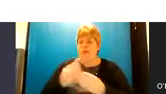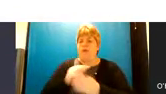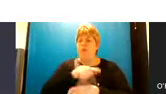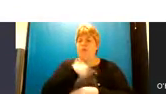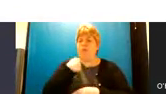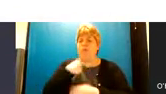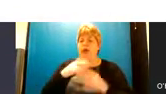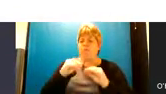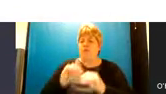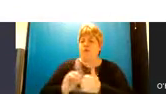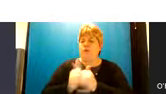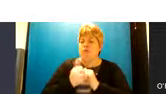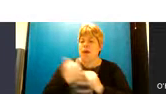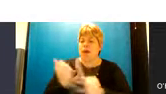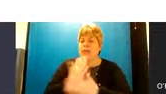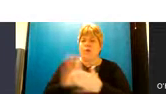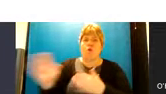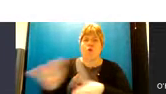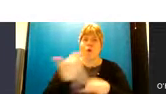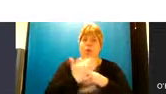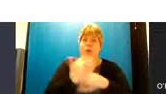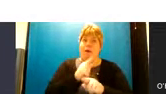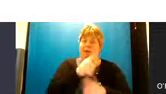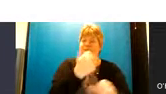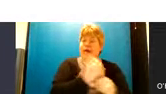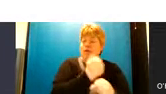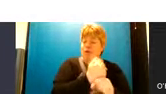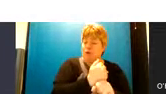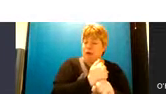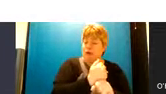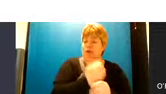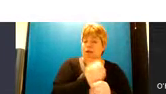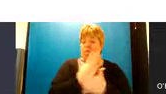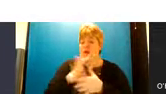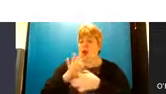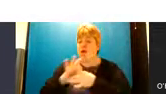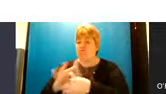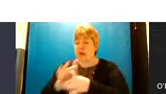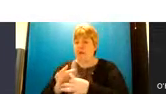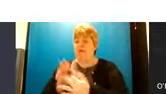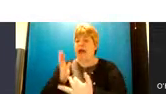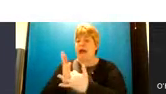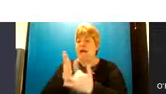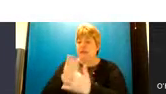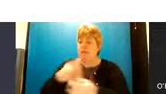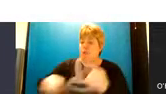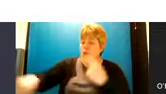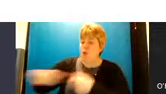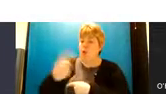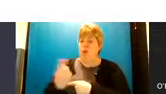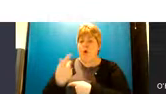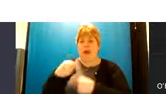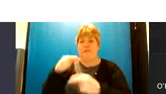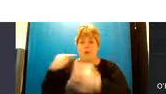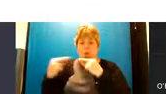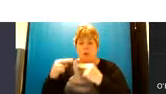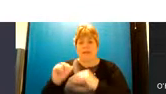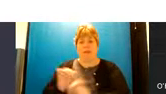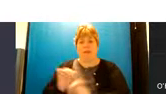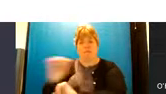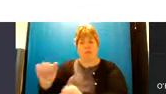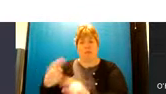partnership to make sure that all the work that they're doing um is relevant and accessible for people autistic and their families and carers